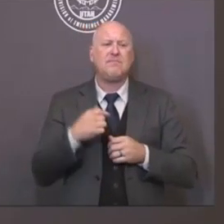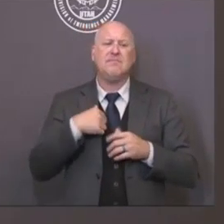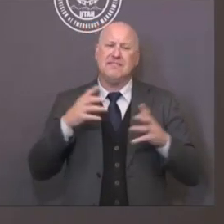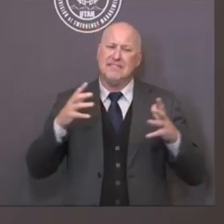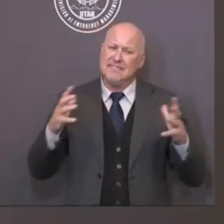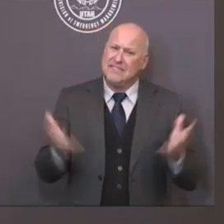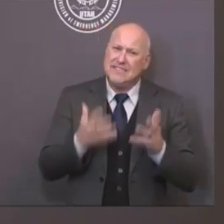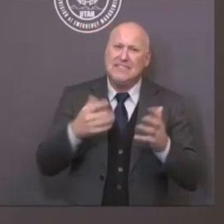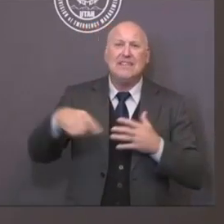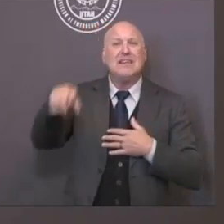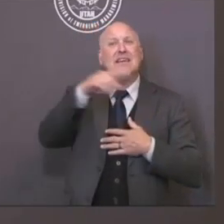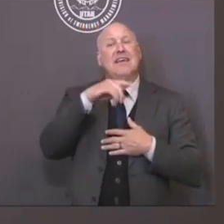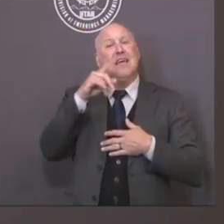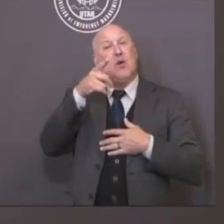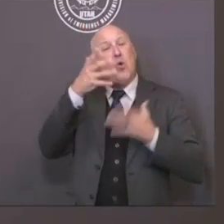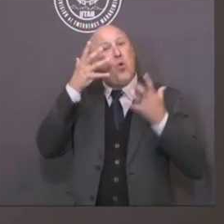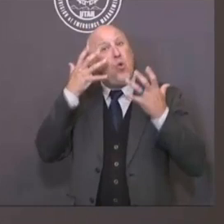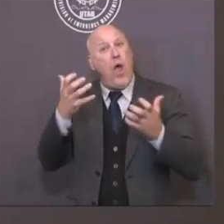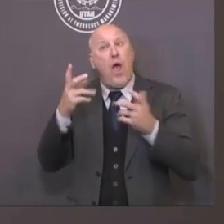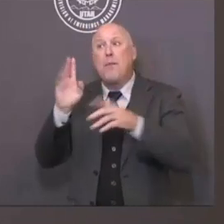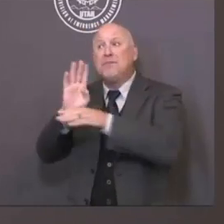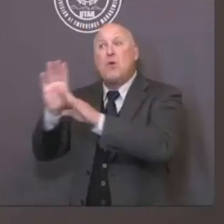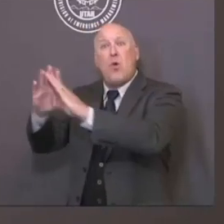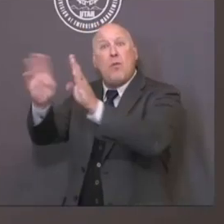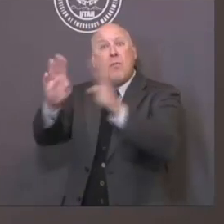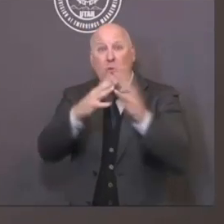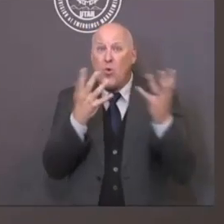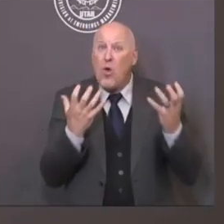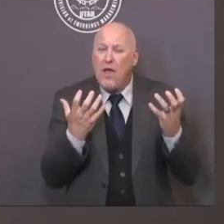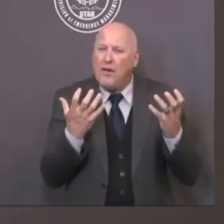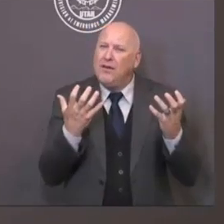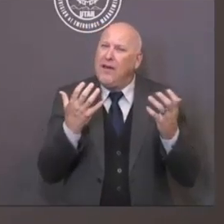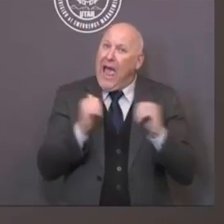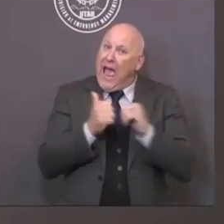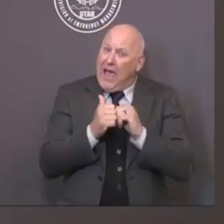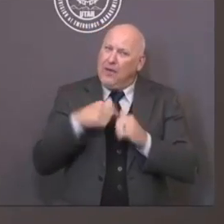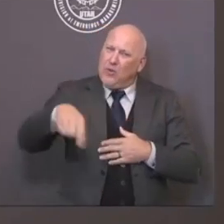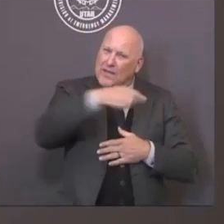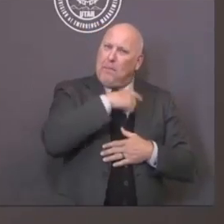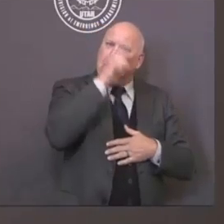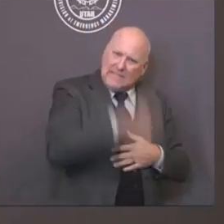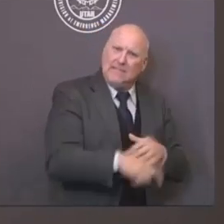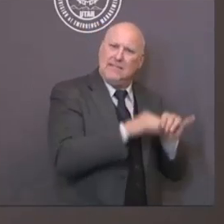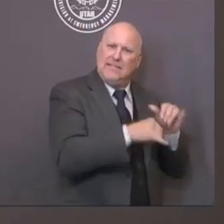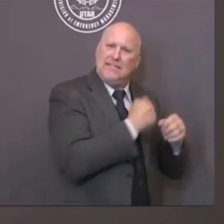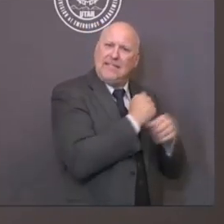spread of the coronavirus in order to have a healthy, growing economy. They do work together in concert.